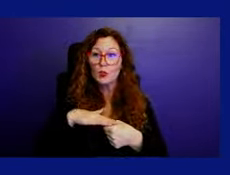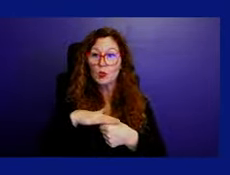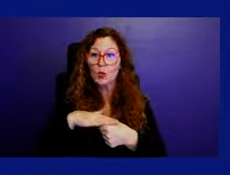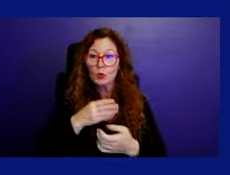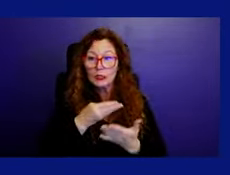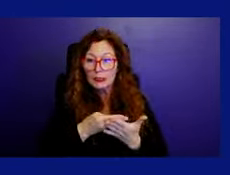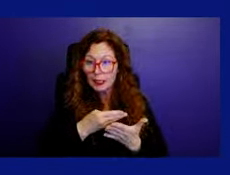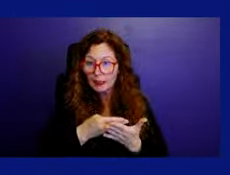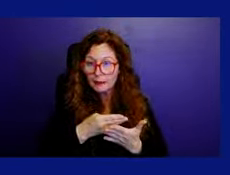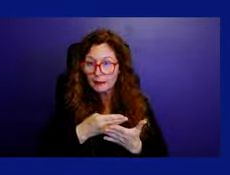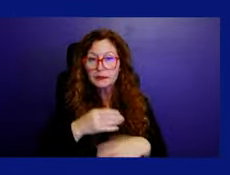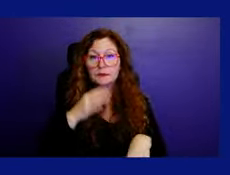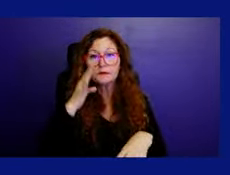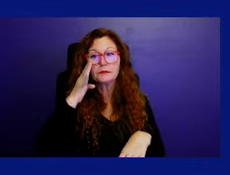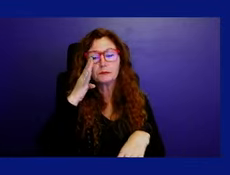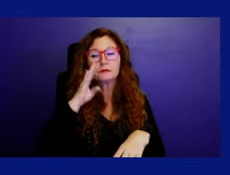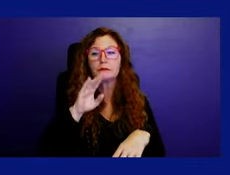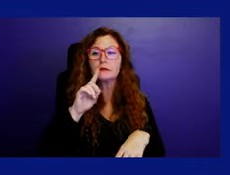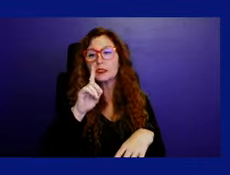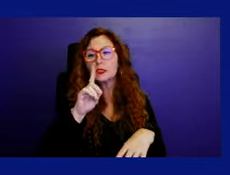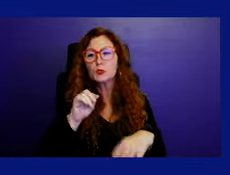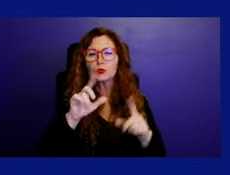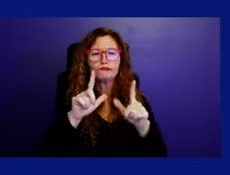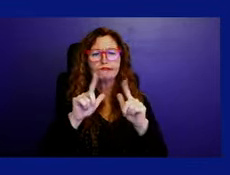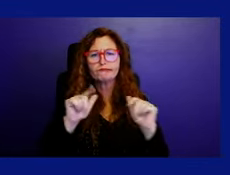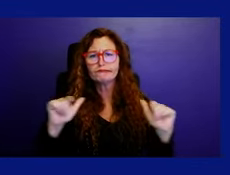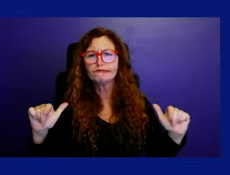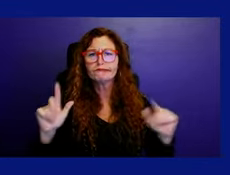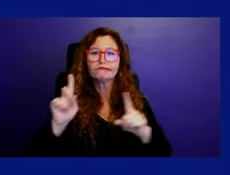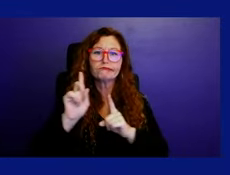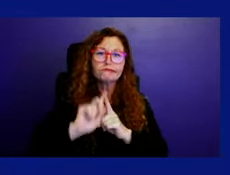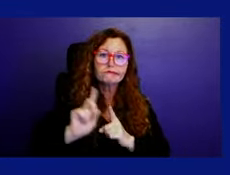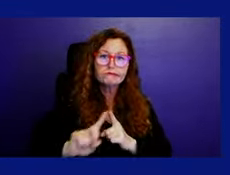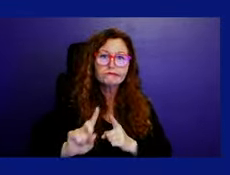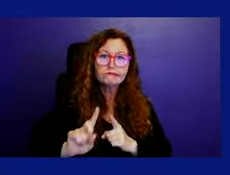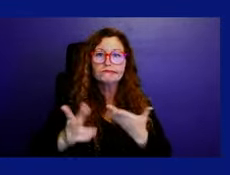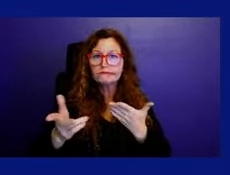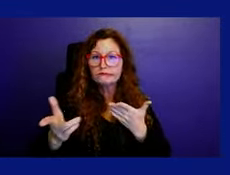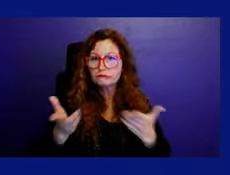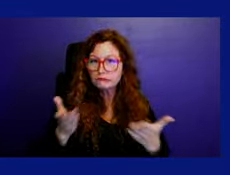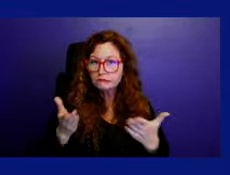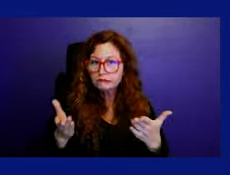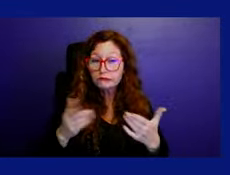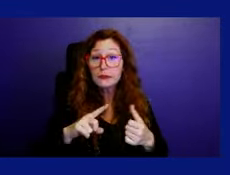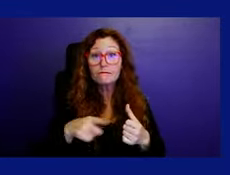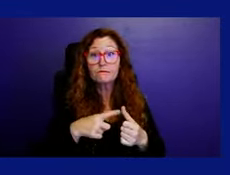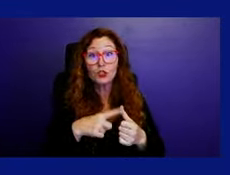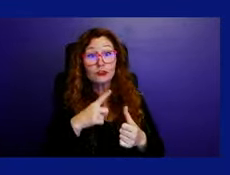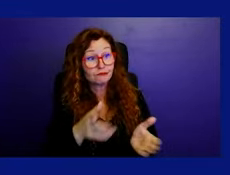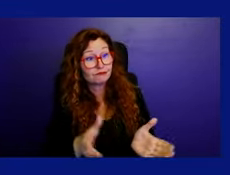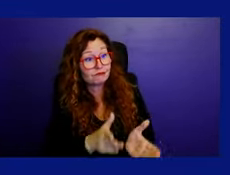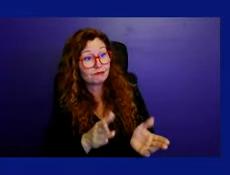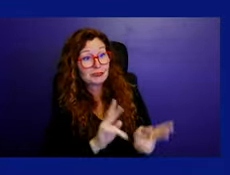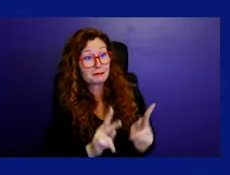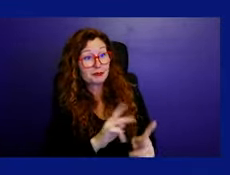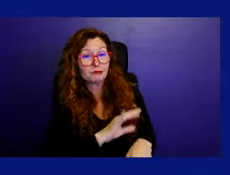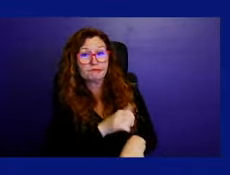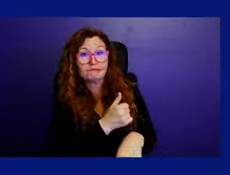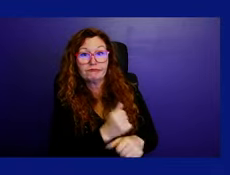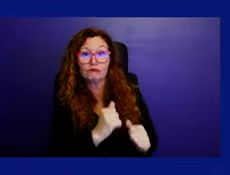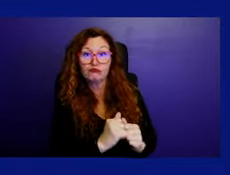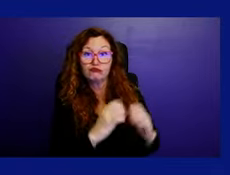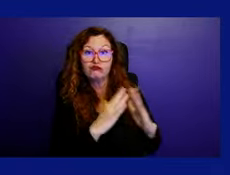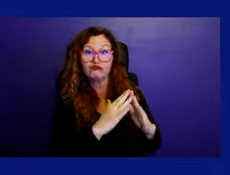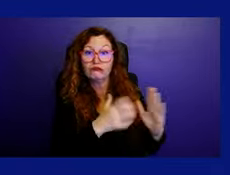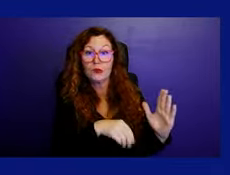varied, um, very different services. The first is to encourage entrepreneurship. Um, the second is focused around business retention